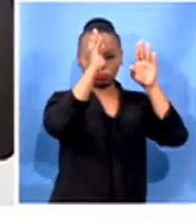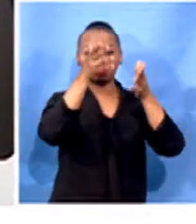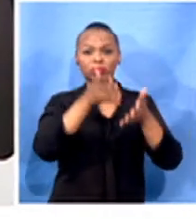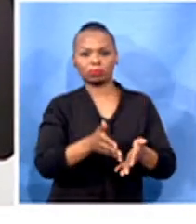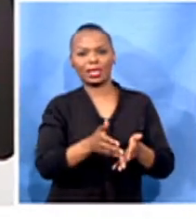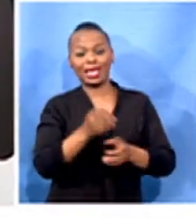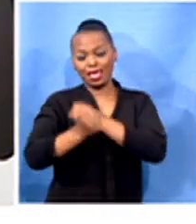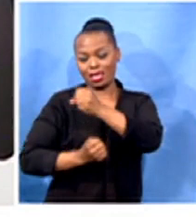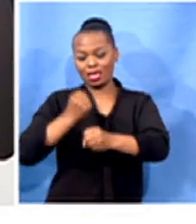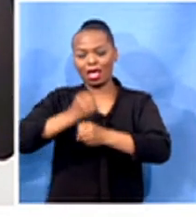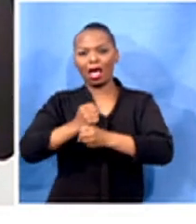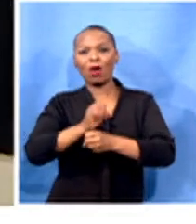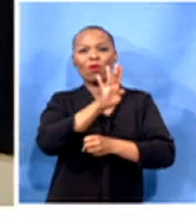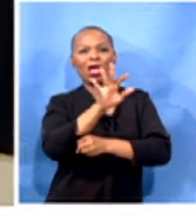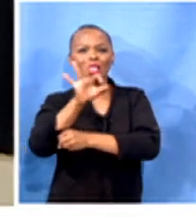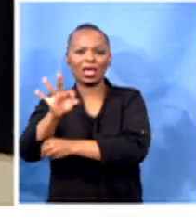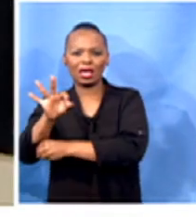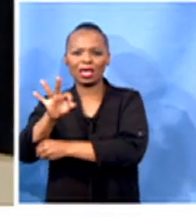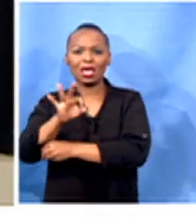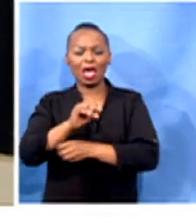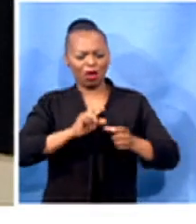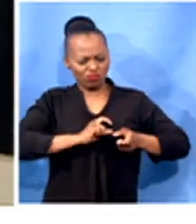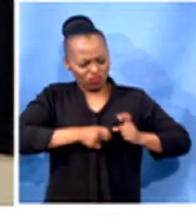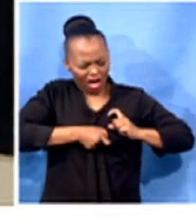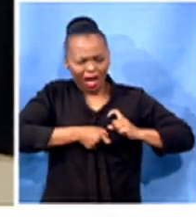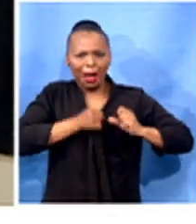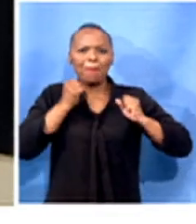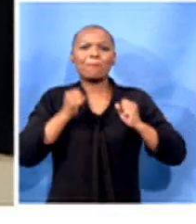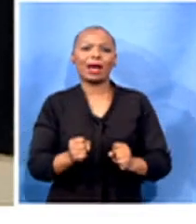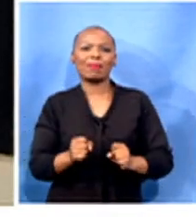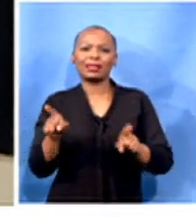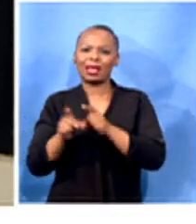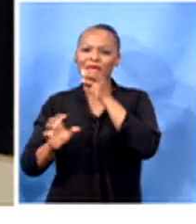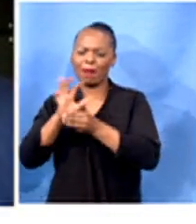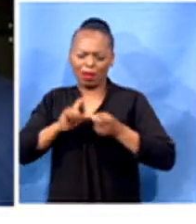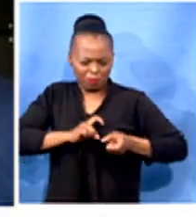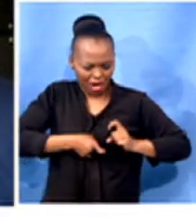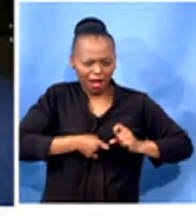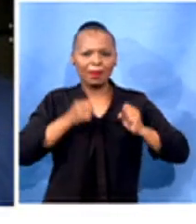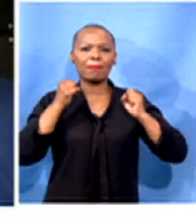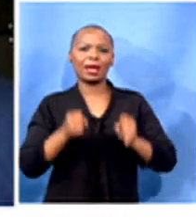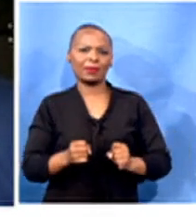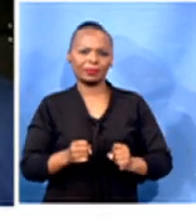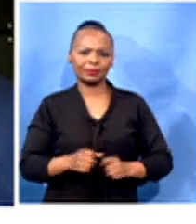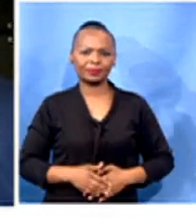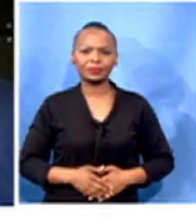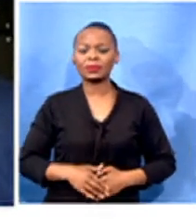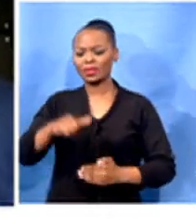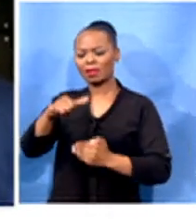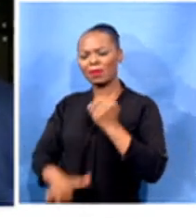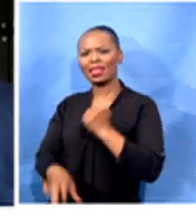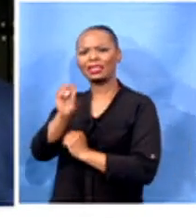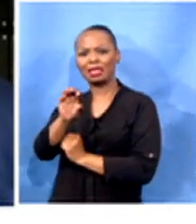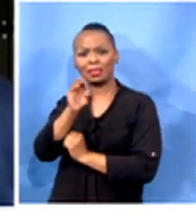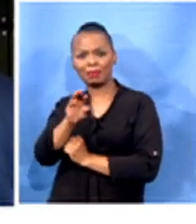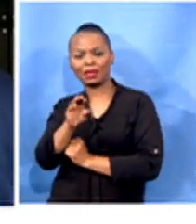years later, the wounds have still not healed, especially for his family. The month of September, and